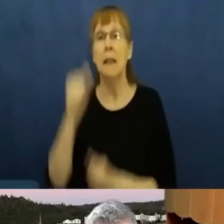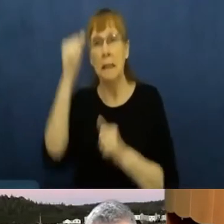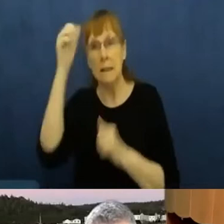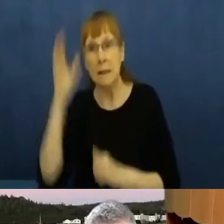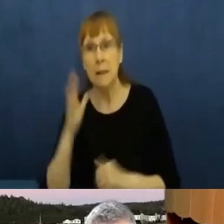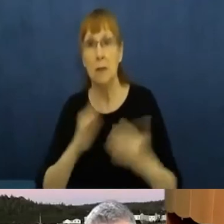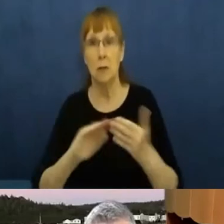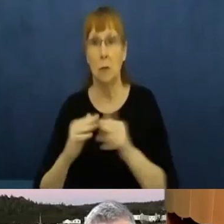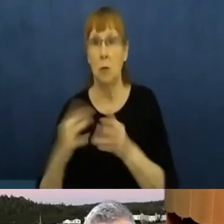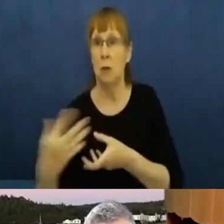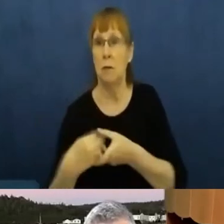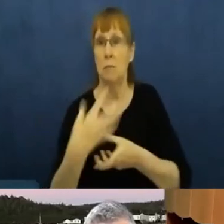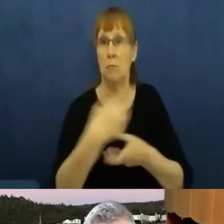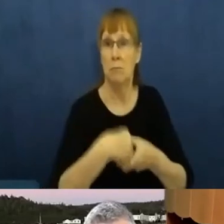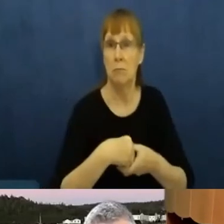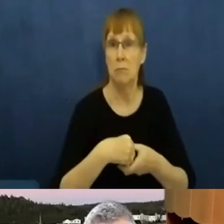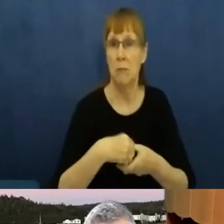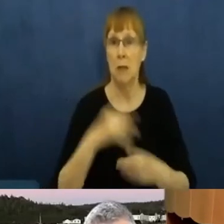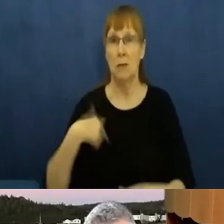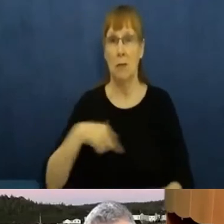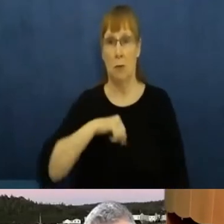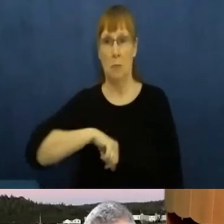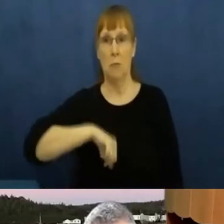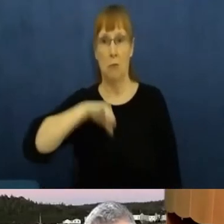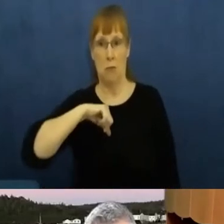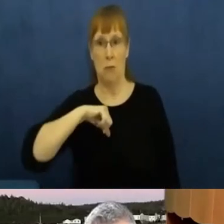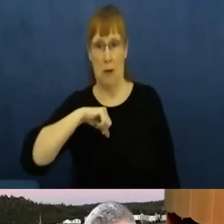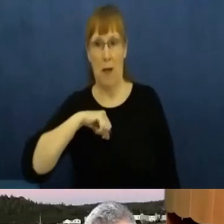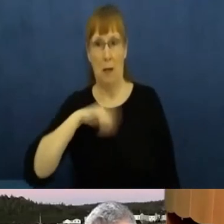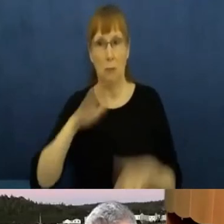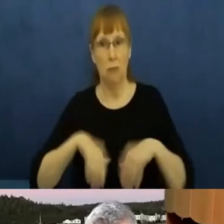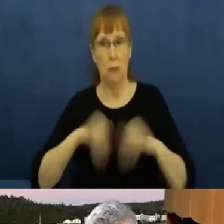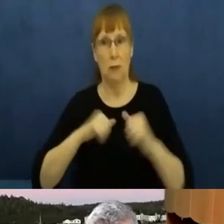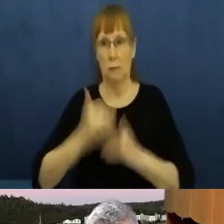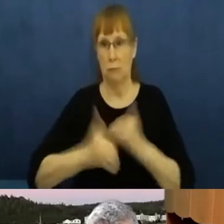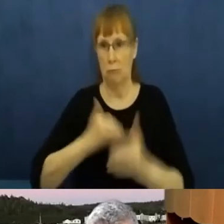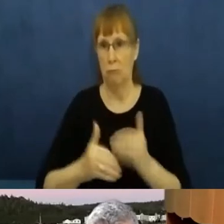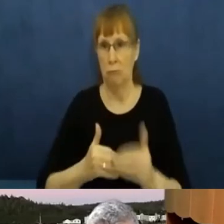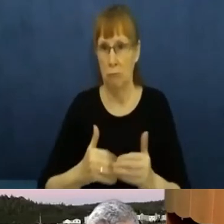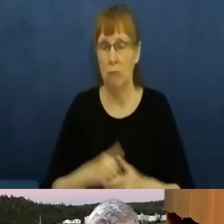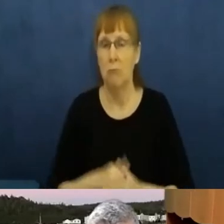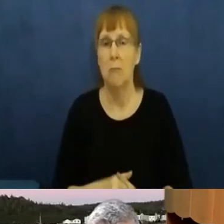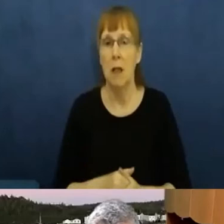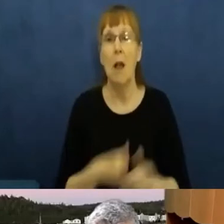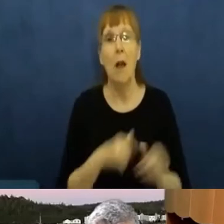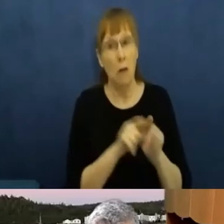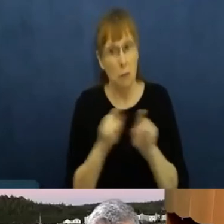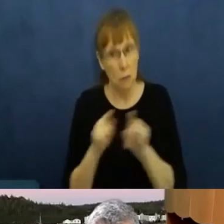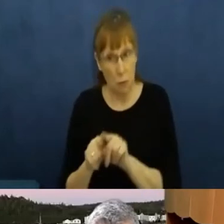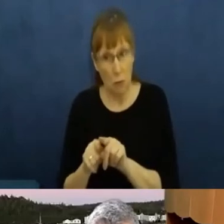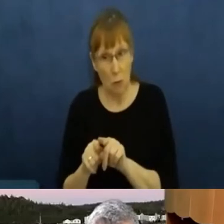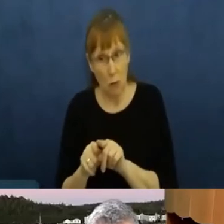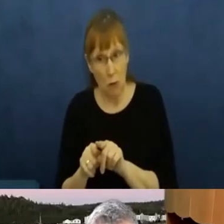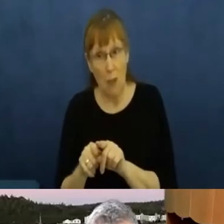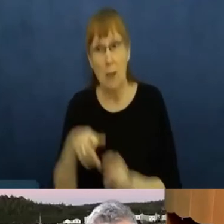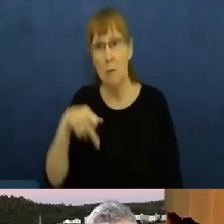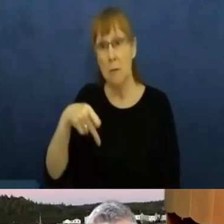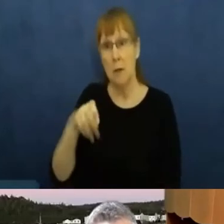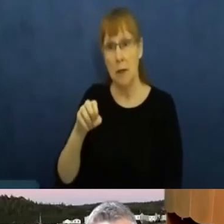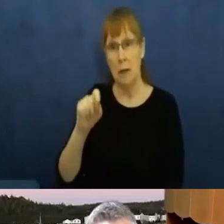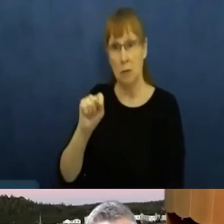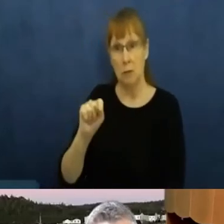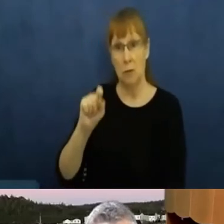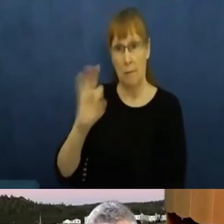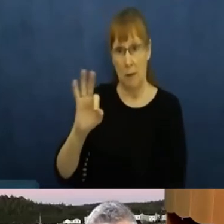community, and we are very proud to take this direction. Moreover, in responding to one of the recommendations